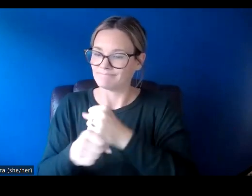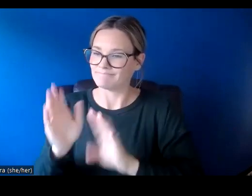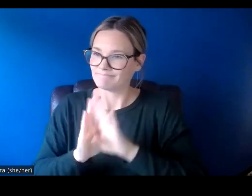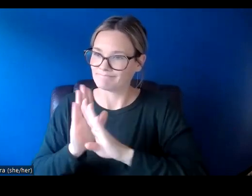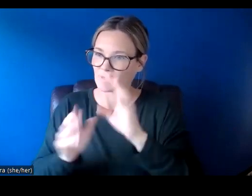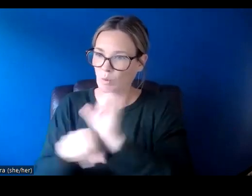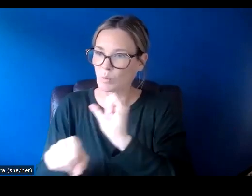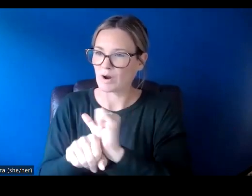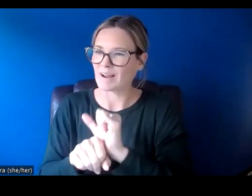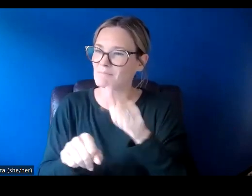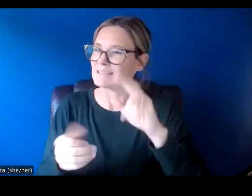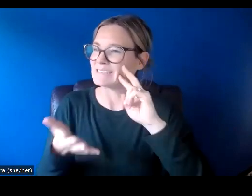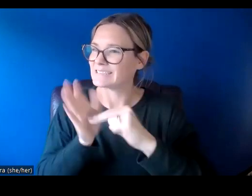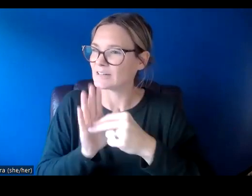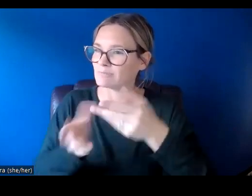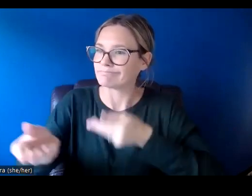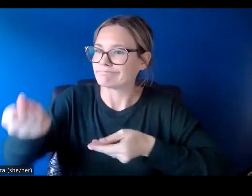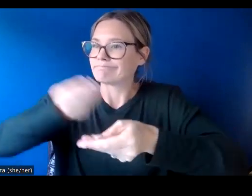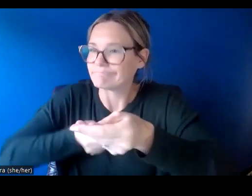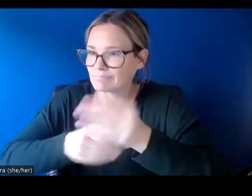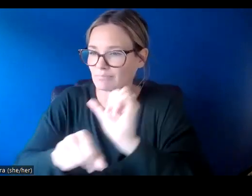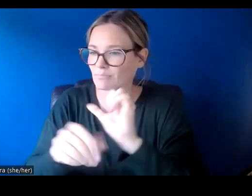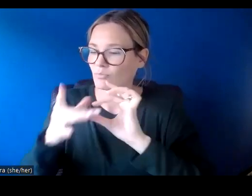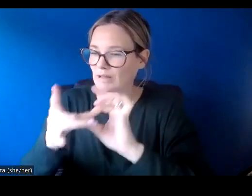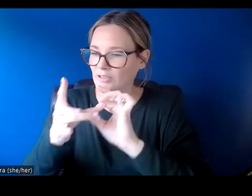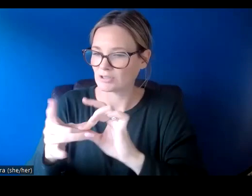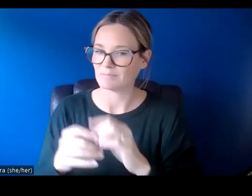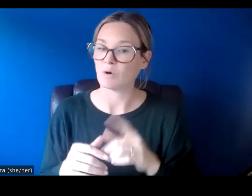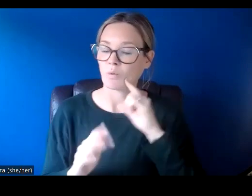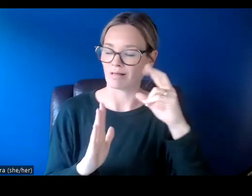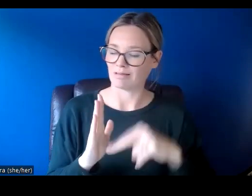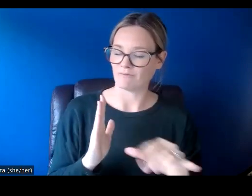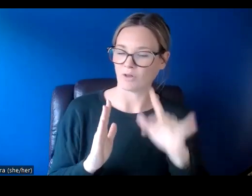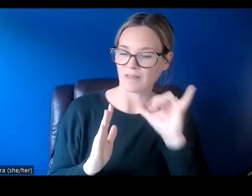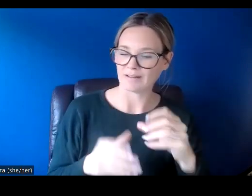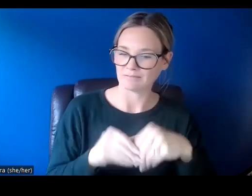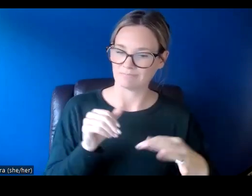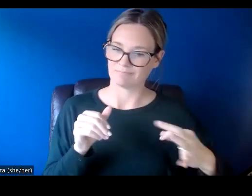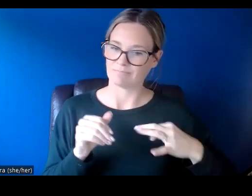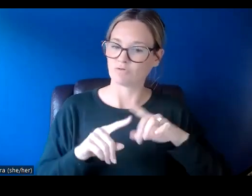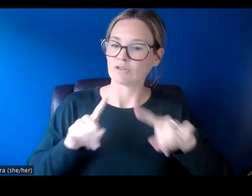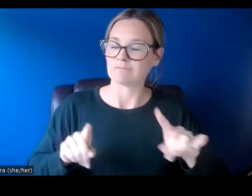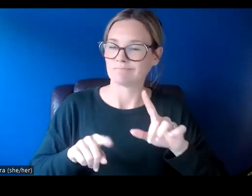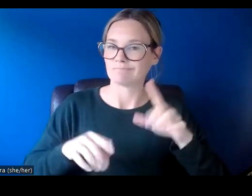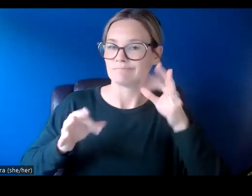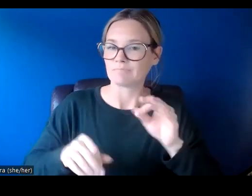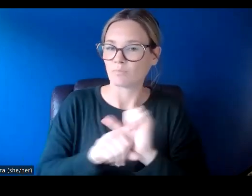We're going to be looking for that in your applications if you are going to be working with different communities.